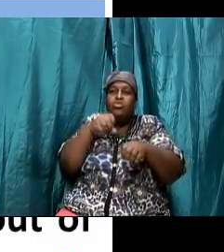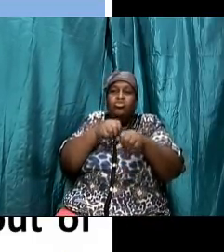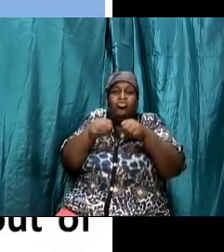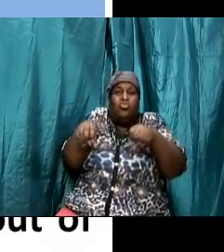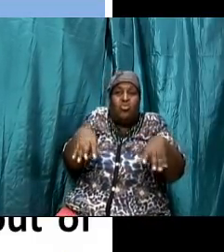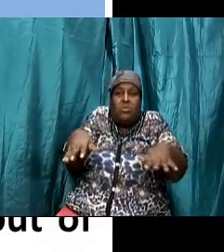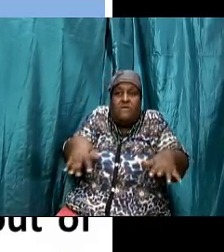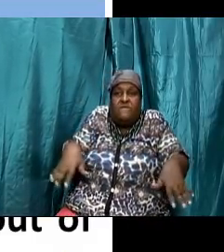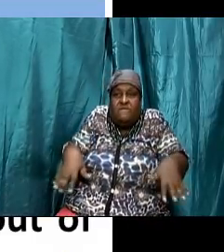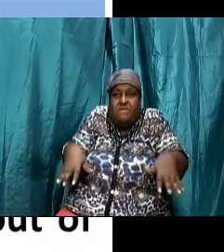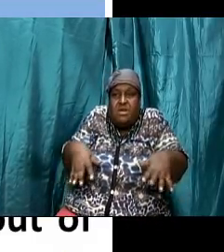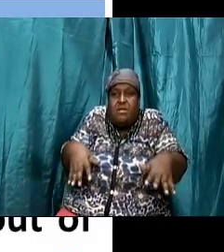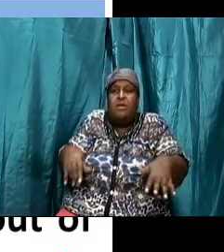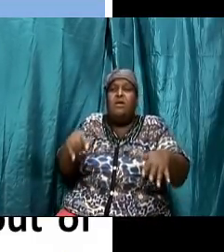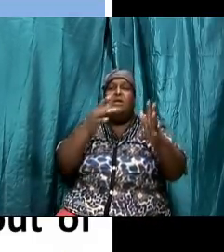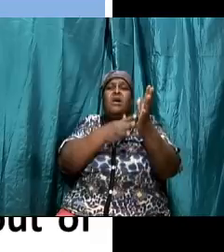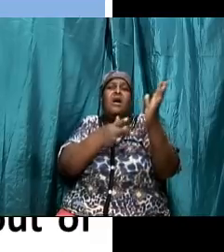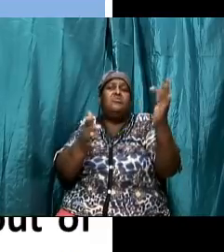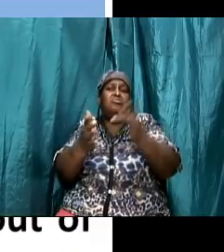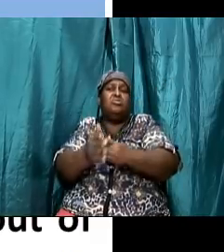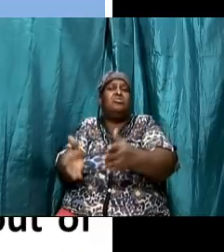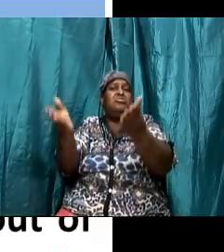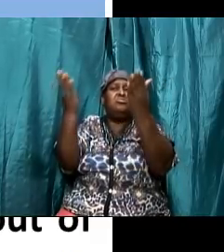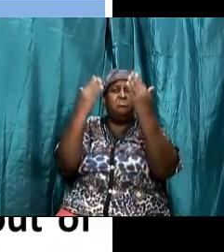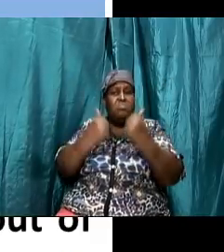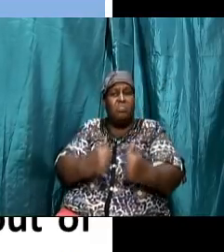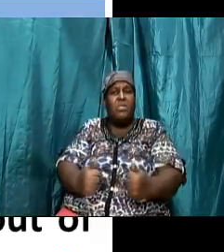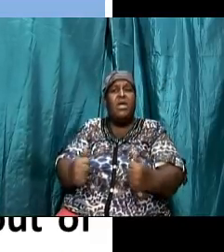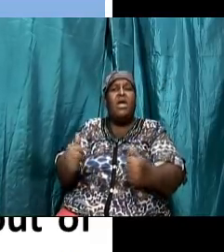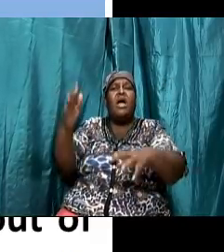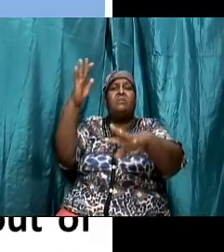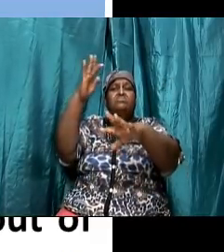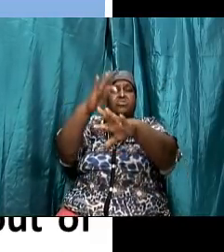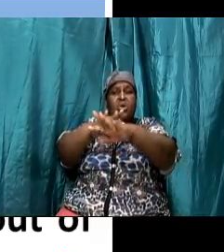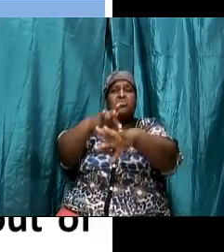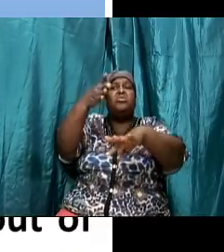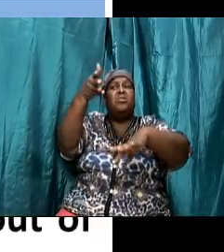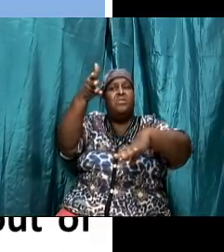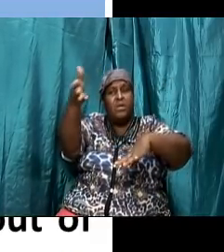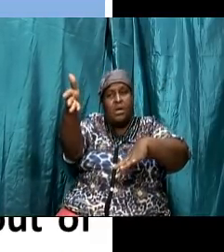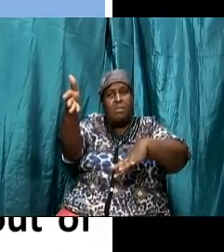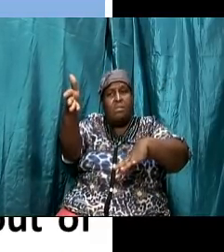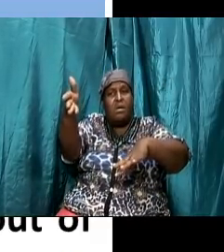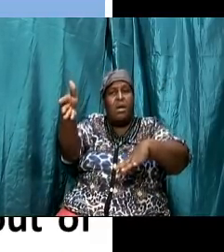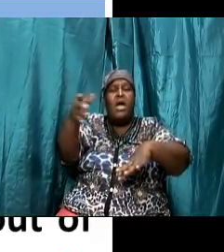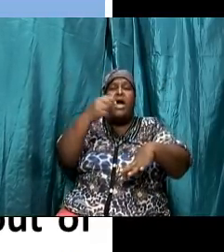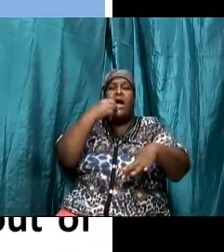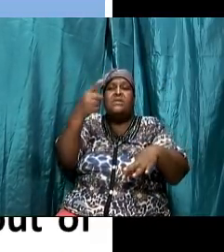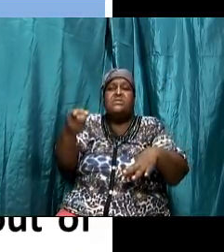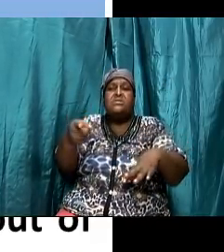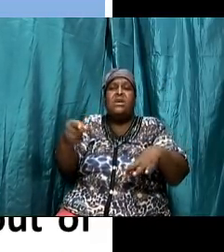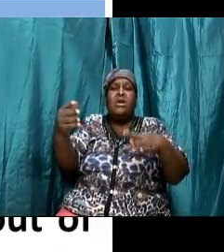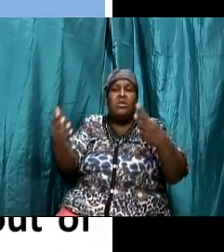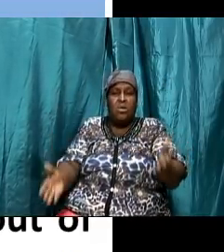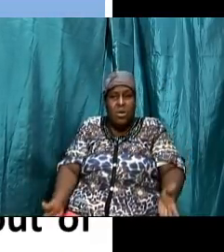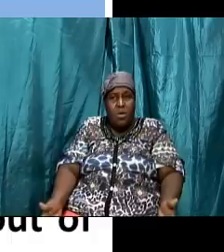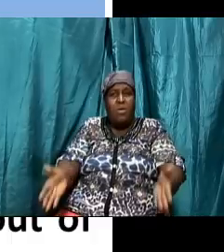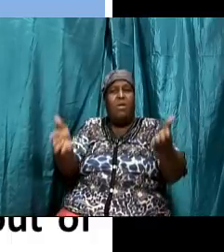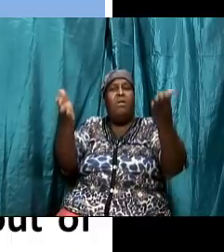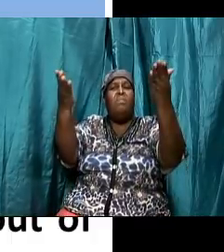and jesus came and touched them and said arise